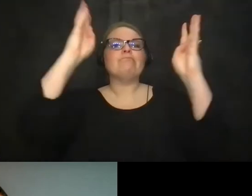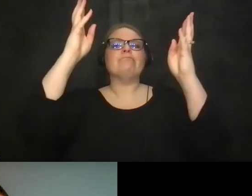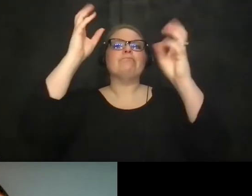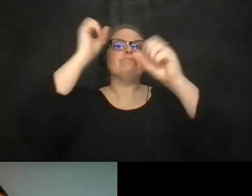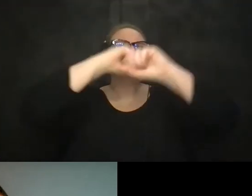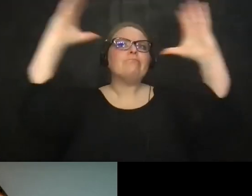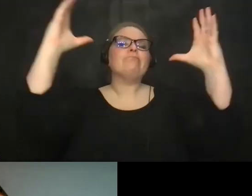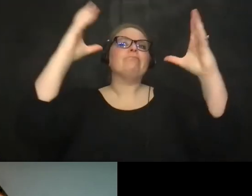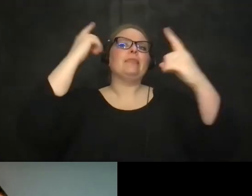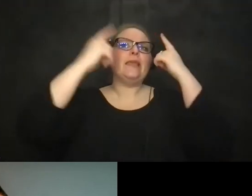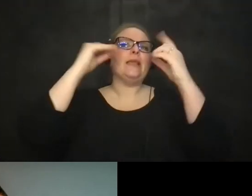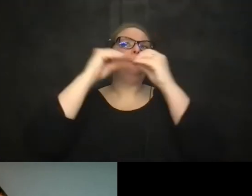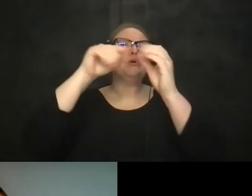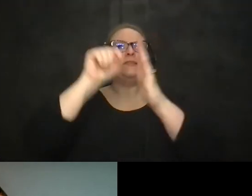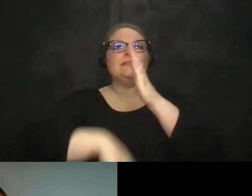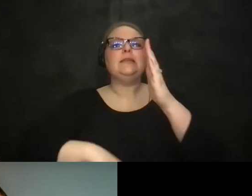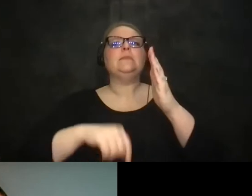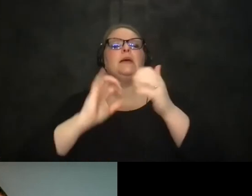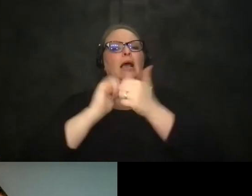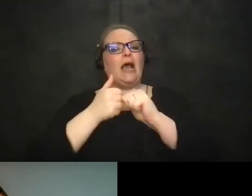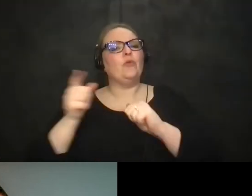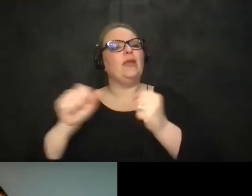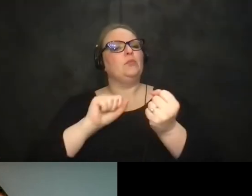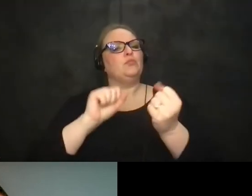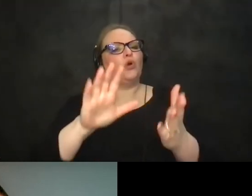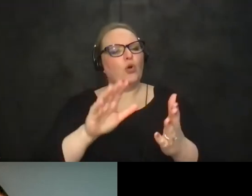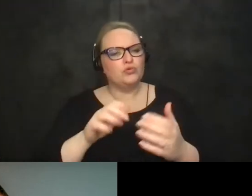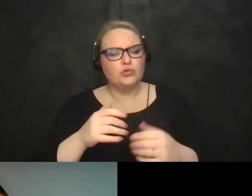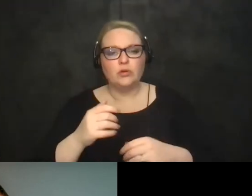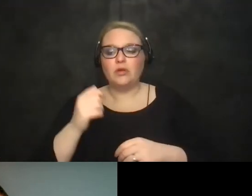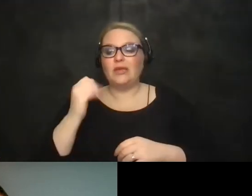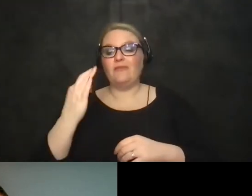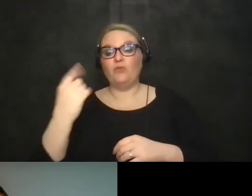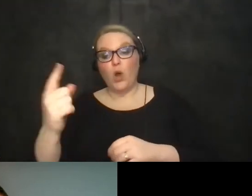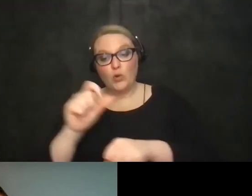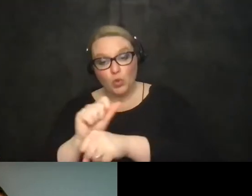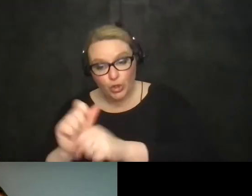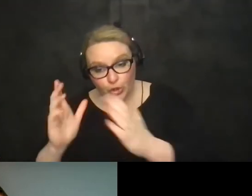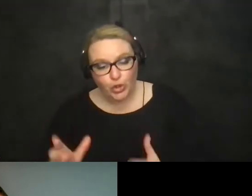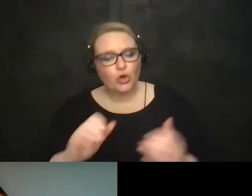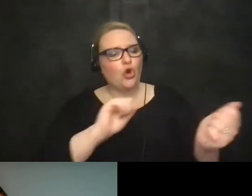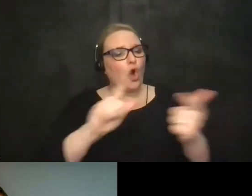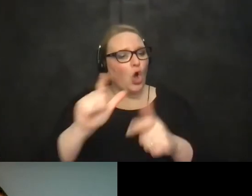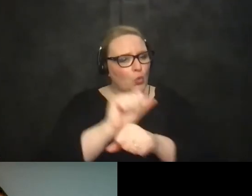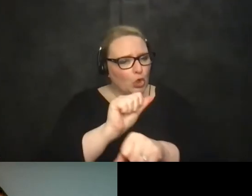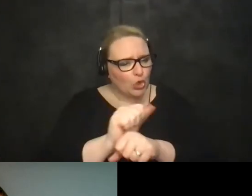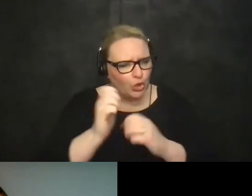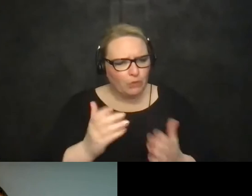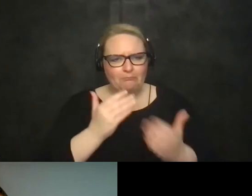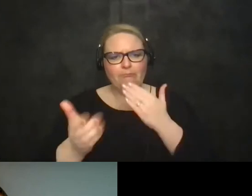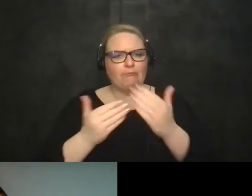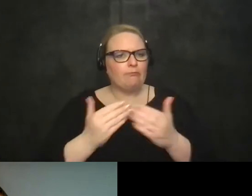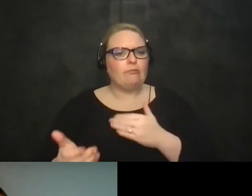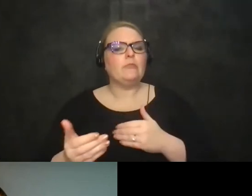about how they do that whether it's for one employee but for all their employees and and lauren because